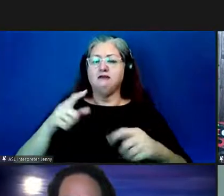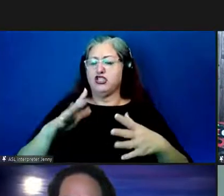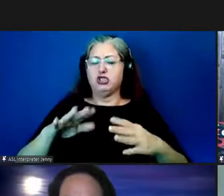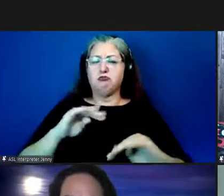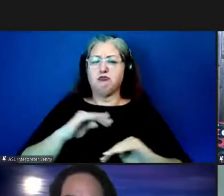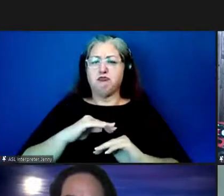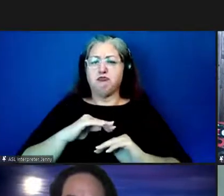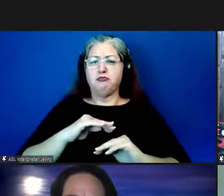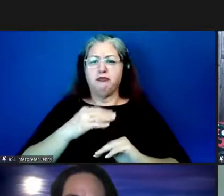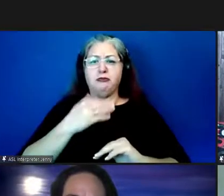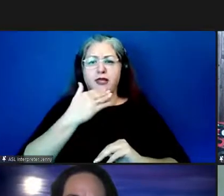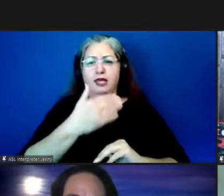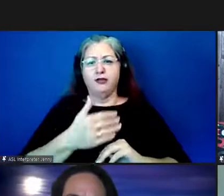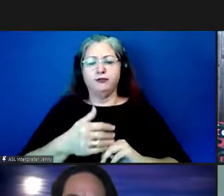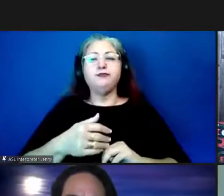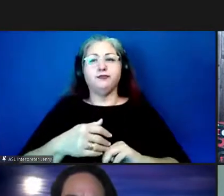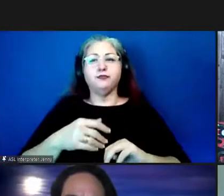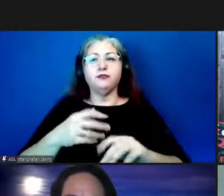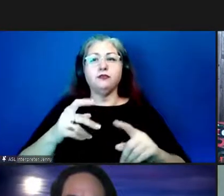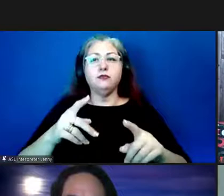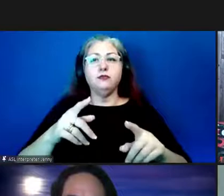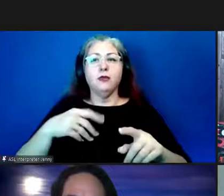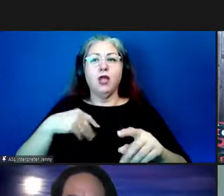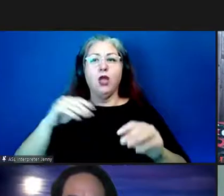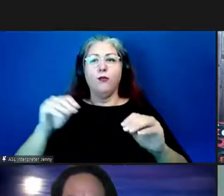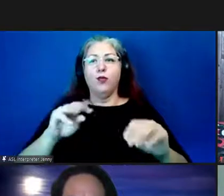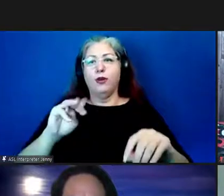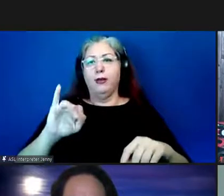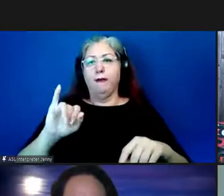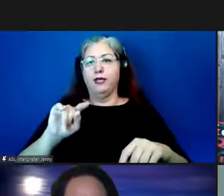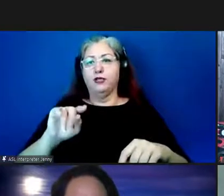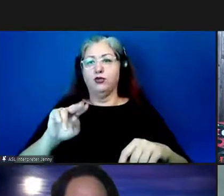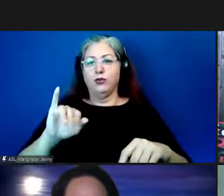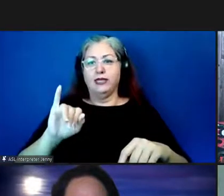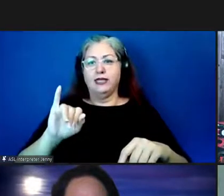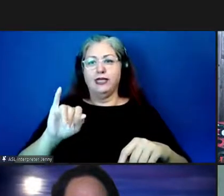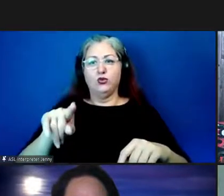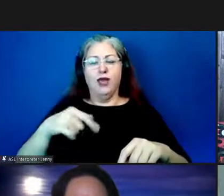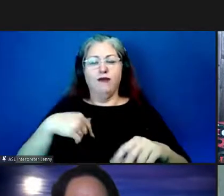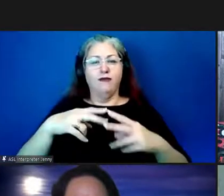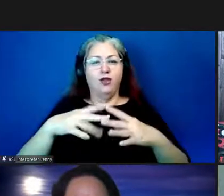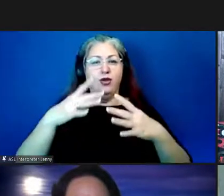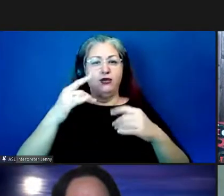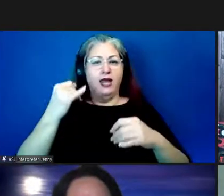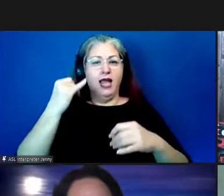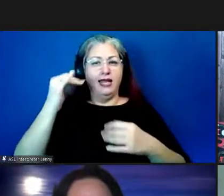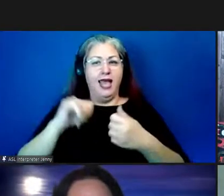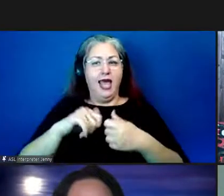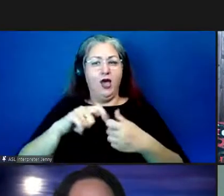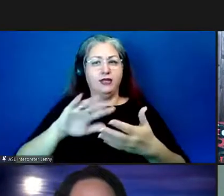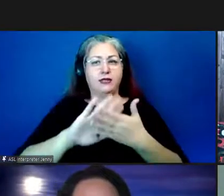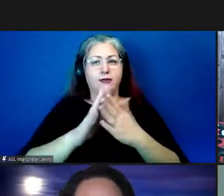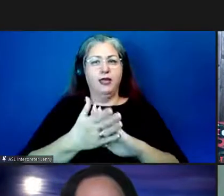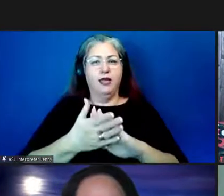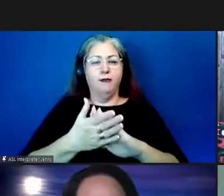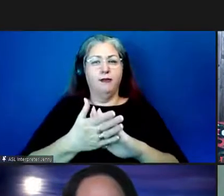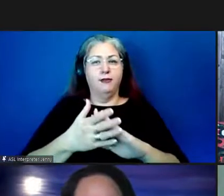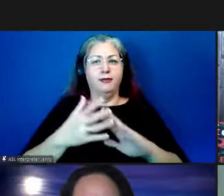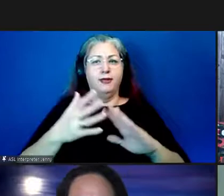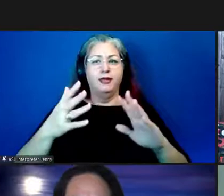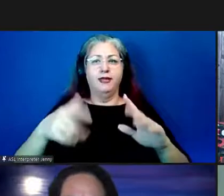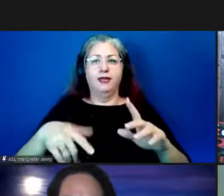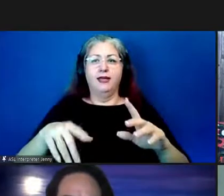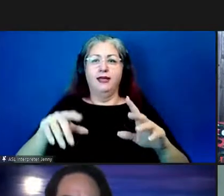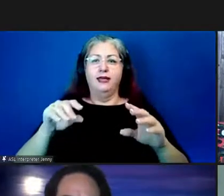thank you thank you i'm going put mizuki on the spot you've been you had an interesting idea on how to turn this into a a